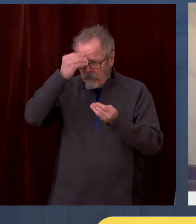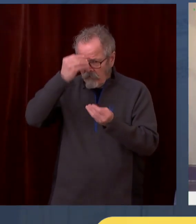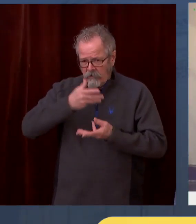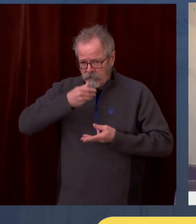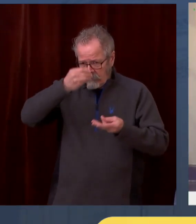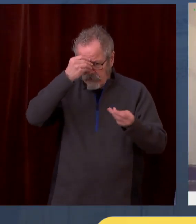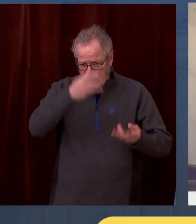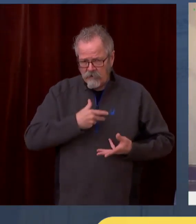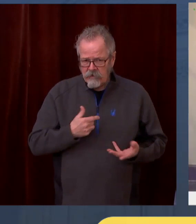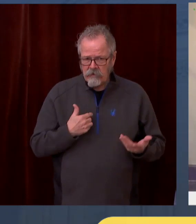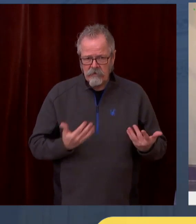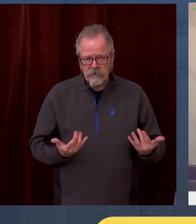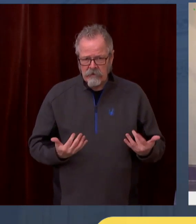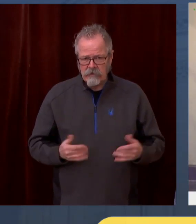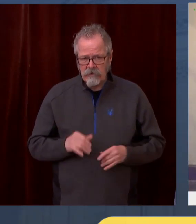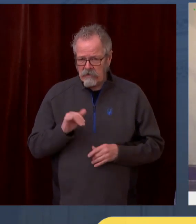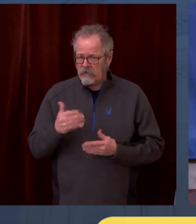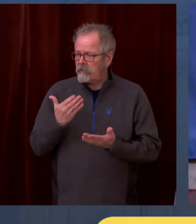us so we can move forward.